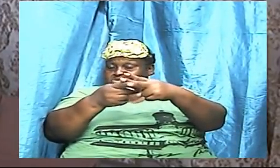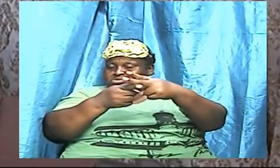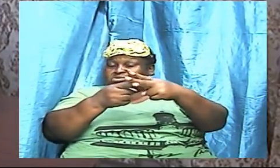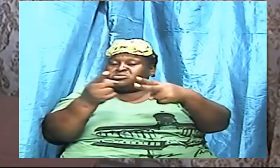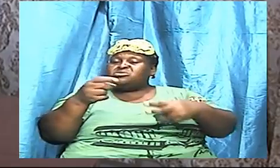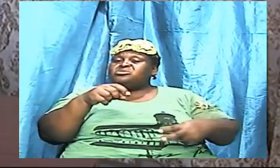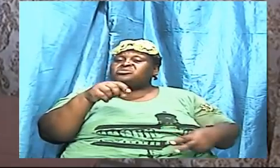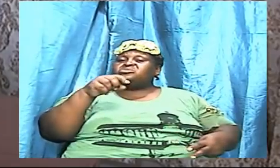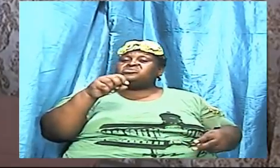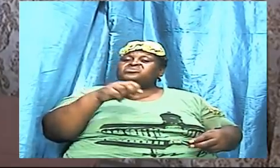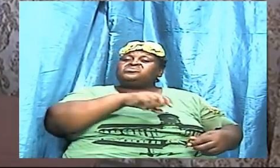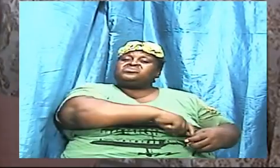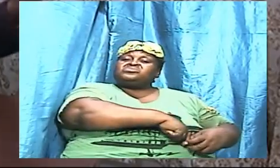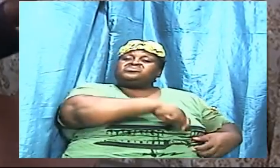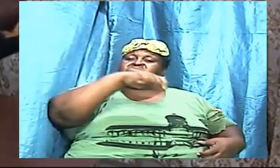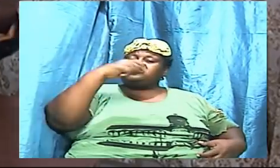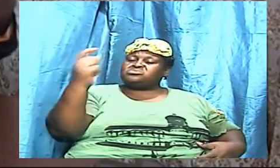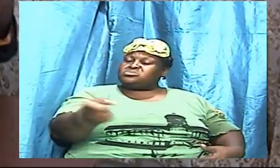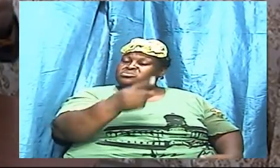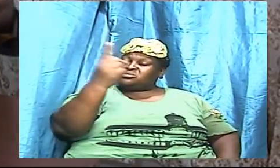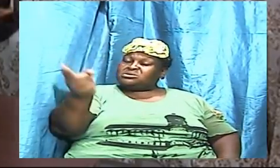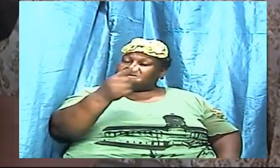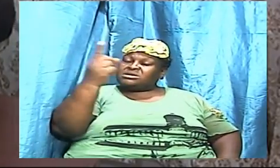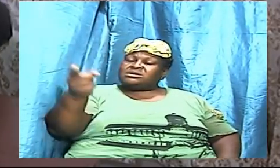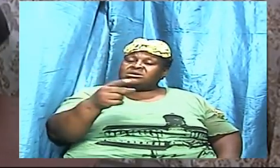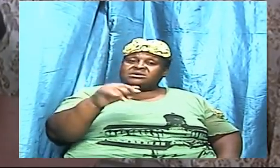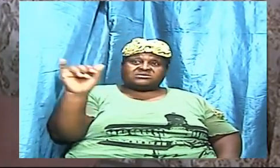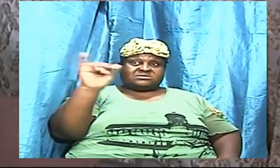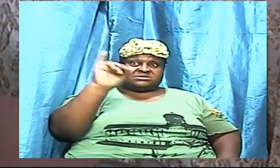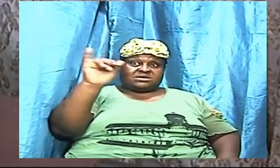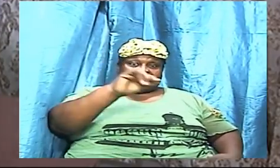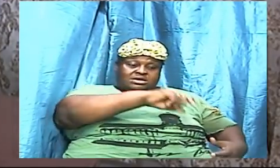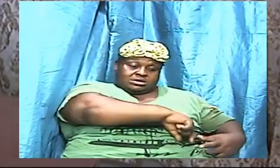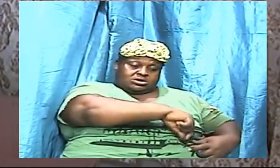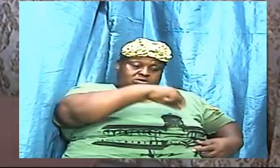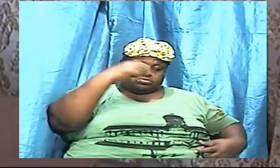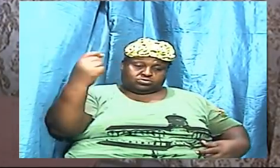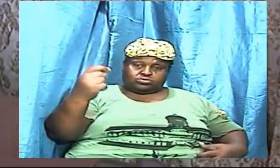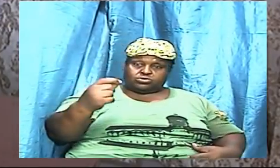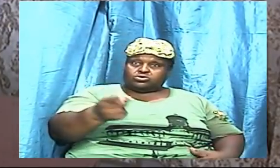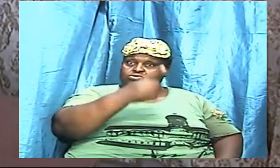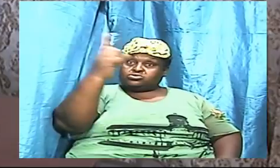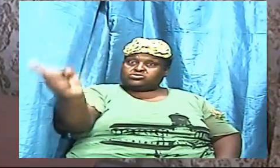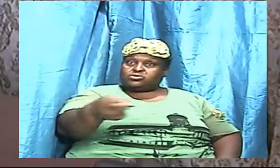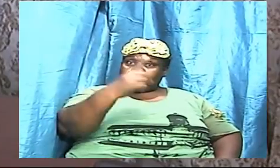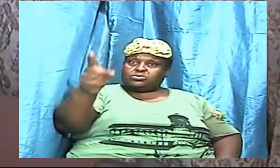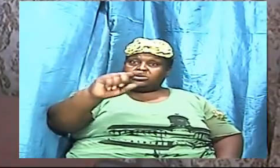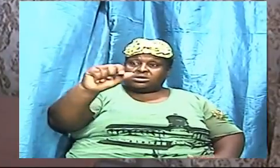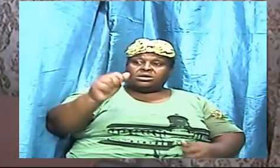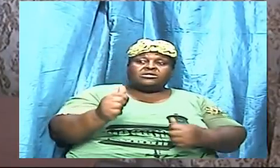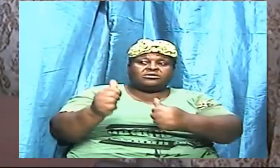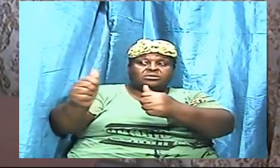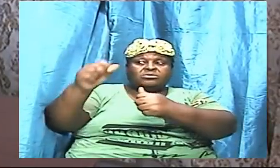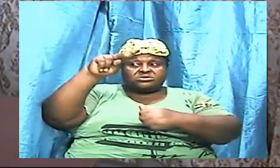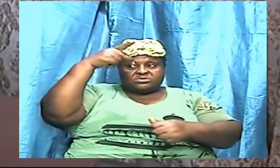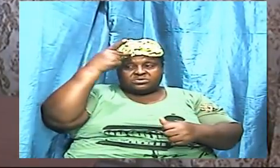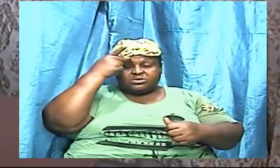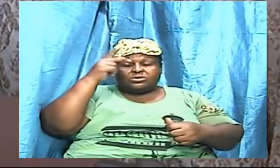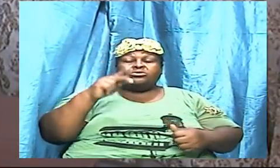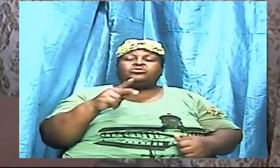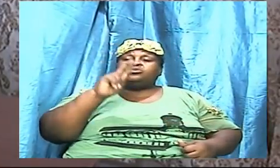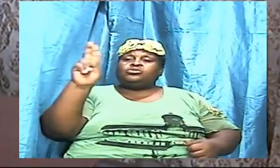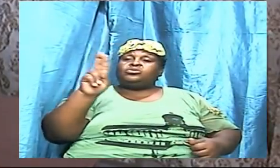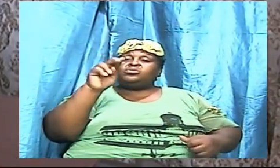sword that the Apostle Paul now used in Ephesians 6 and verse 17 so